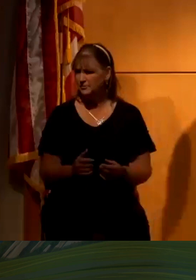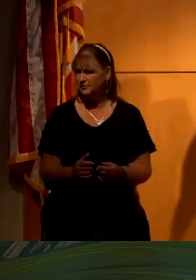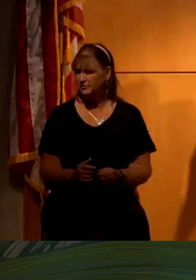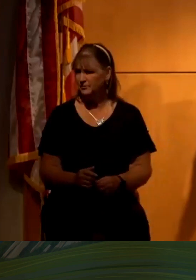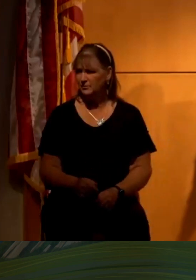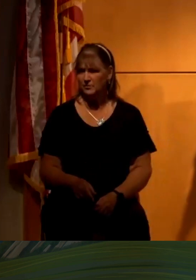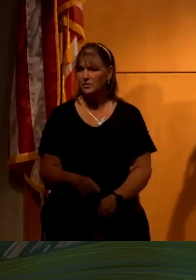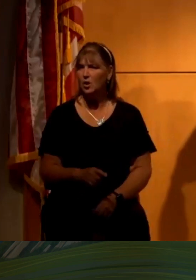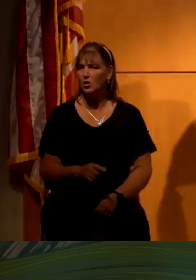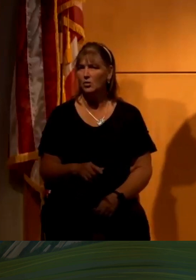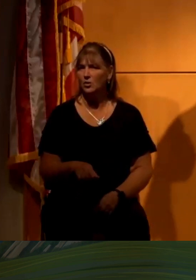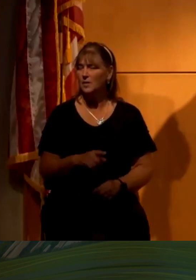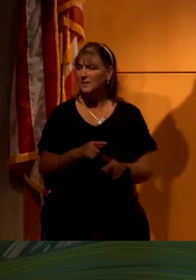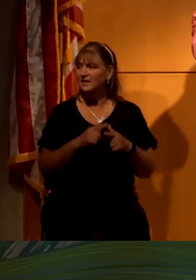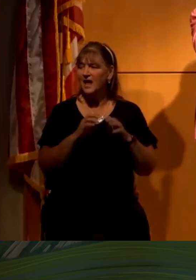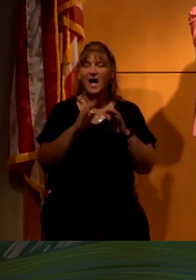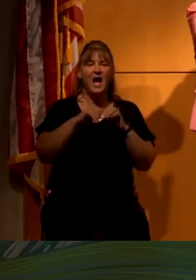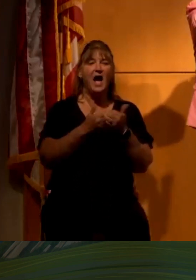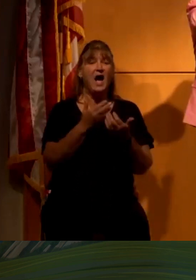Howdy, everybody.